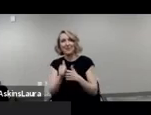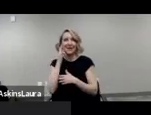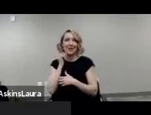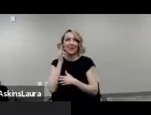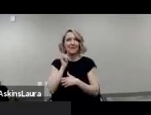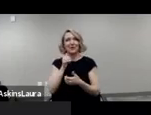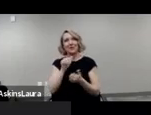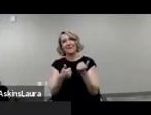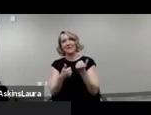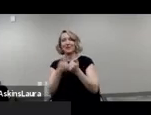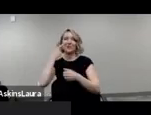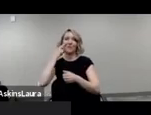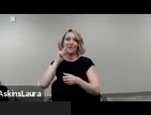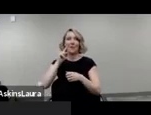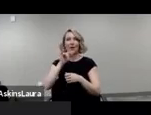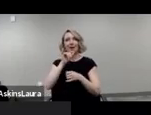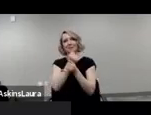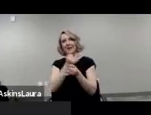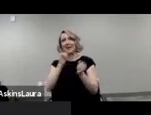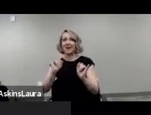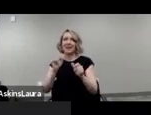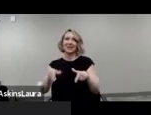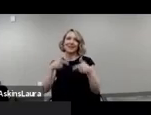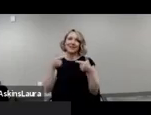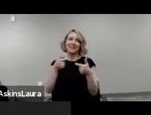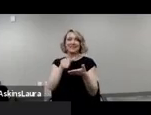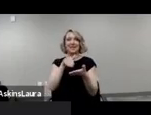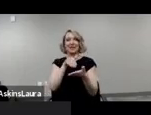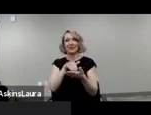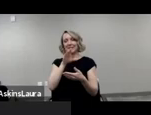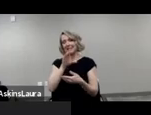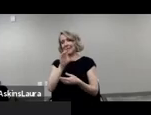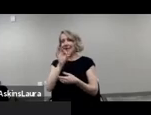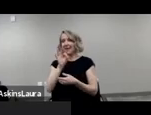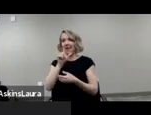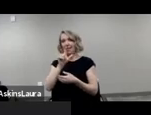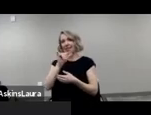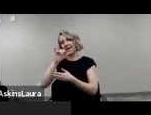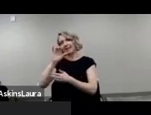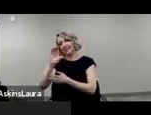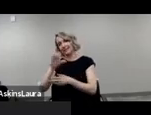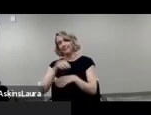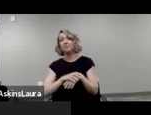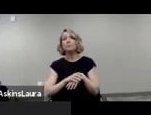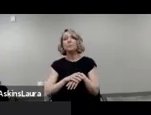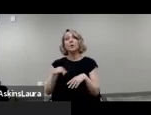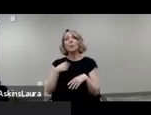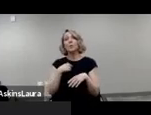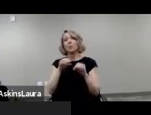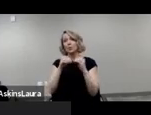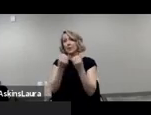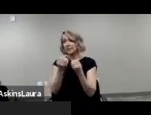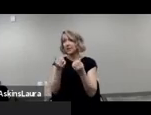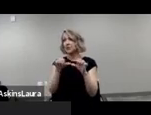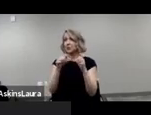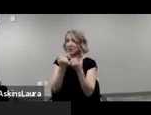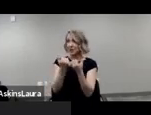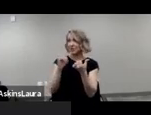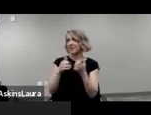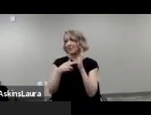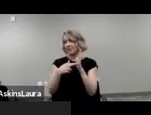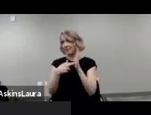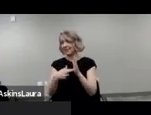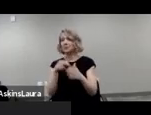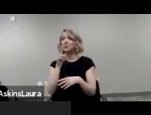Independent Living Centers, CFILC. Uh, we are a membership organization that is an association that represents